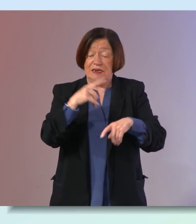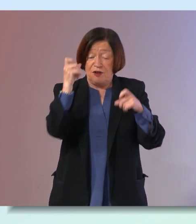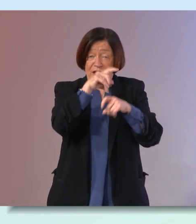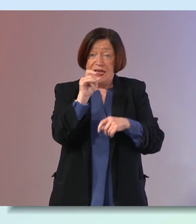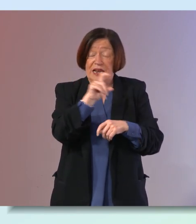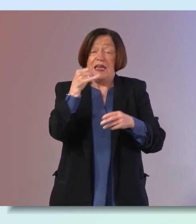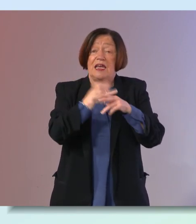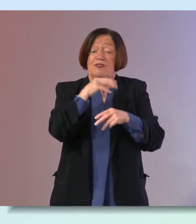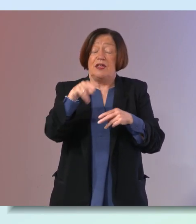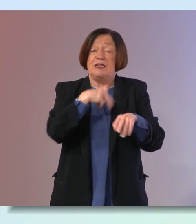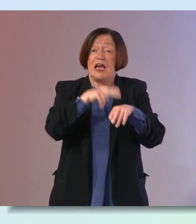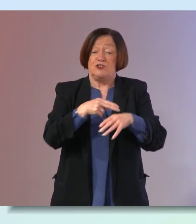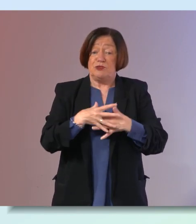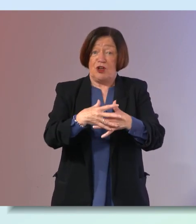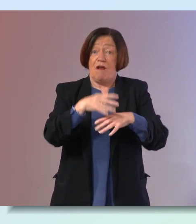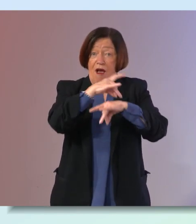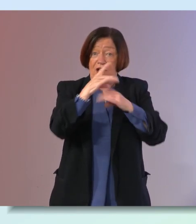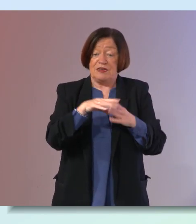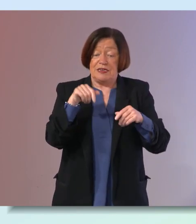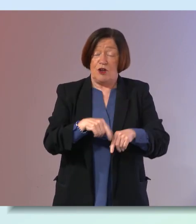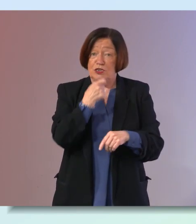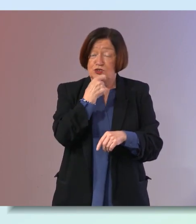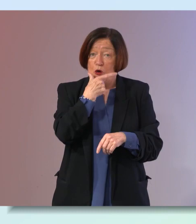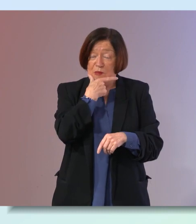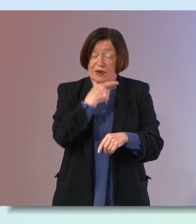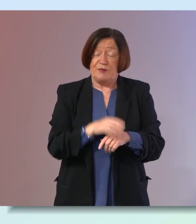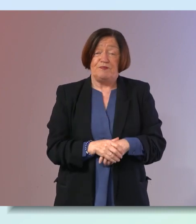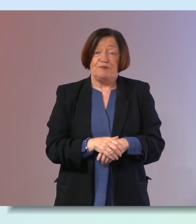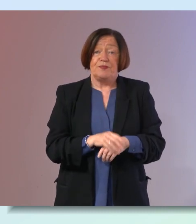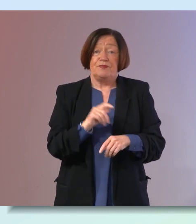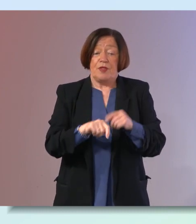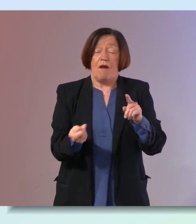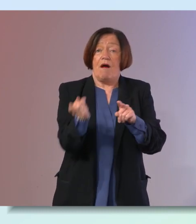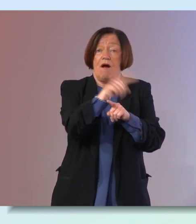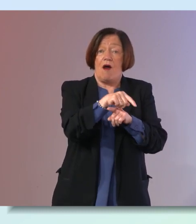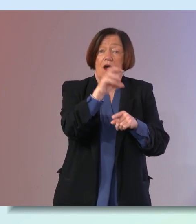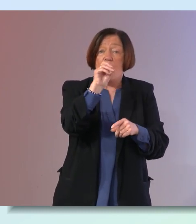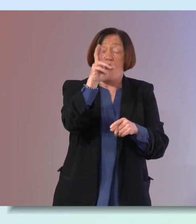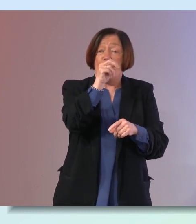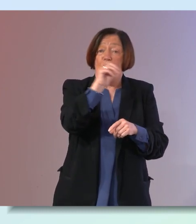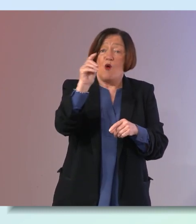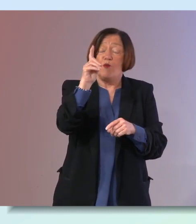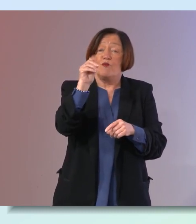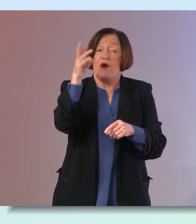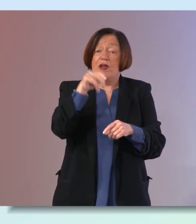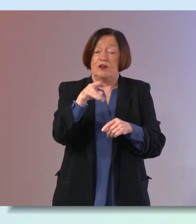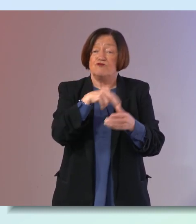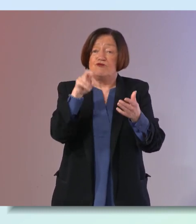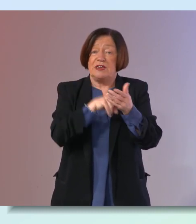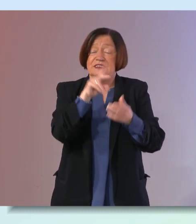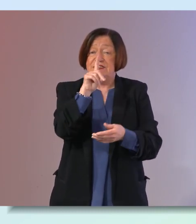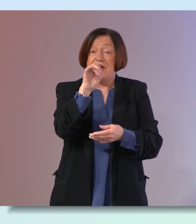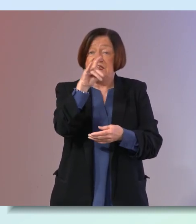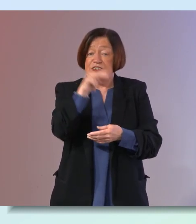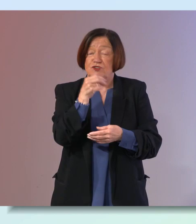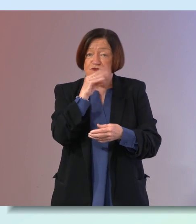in the national maternity hospital here in dublin and we have then orna o'brien who is a registered dietitian